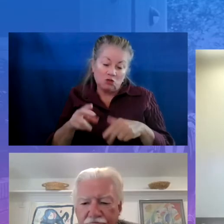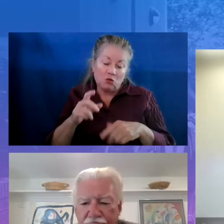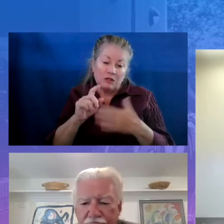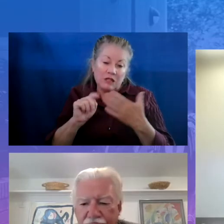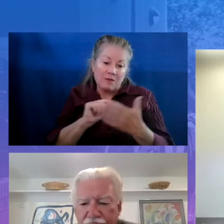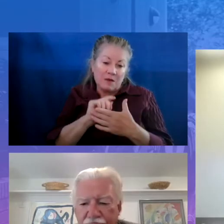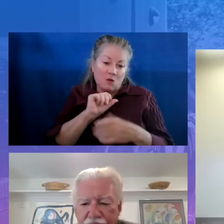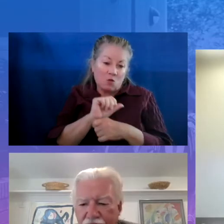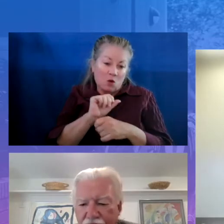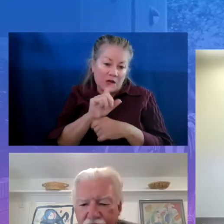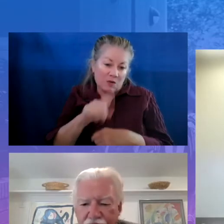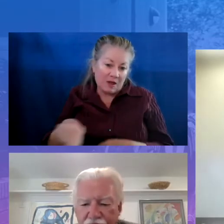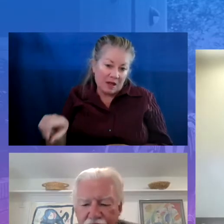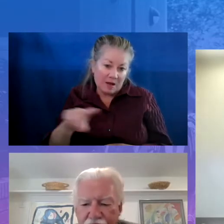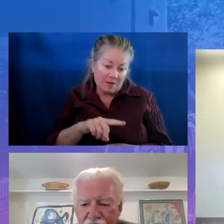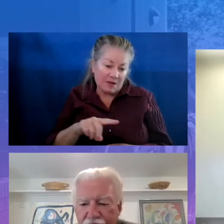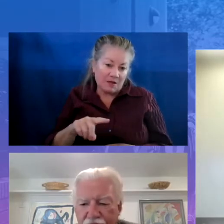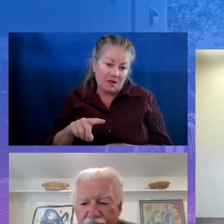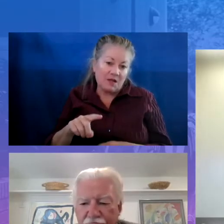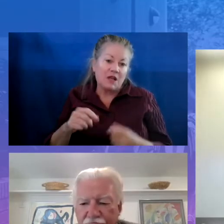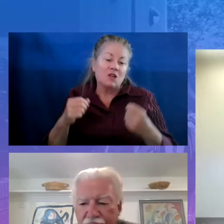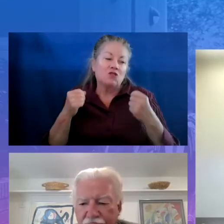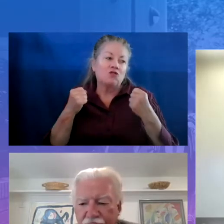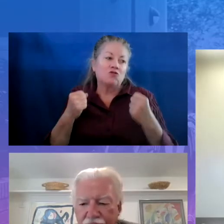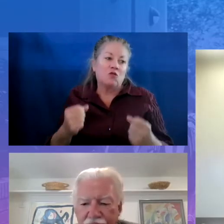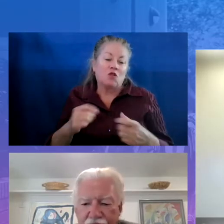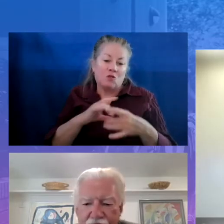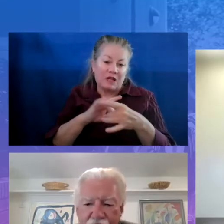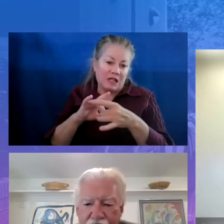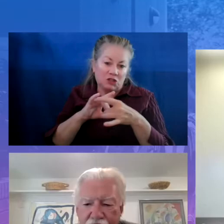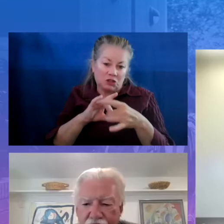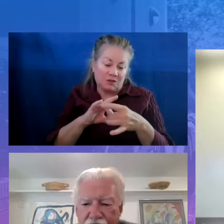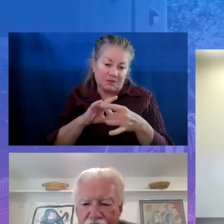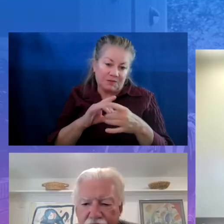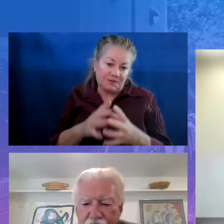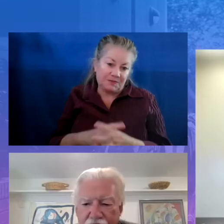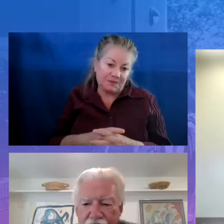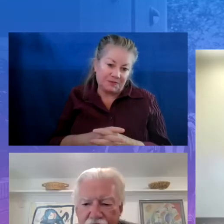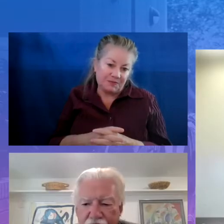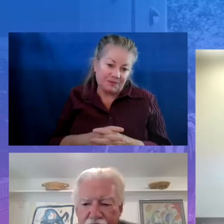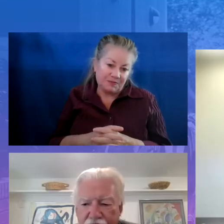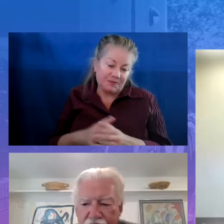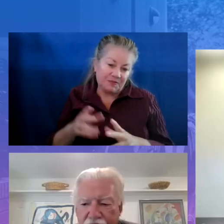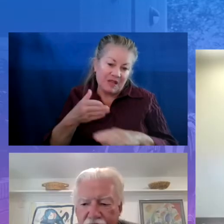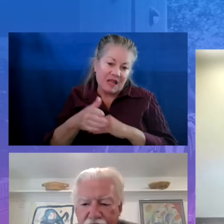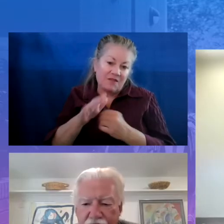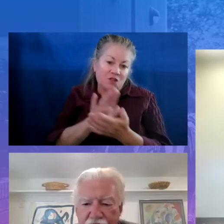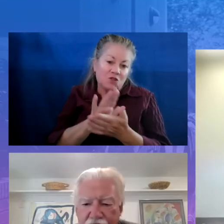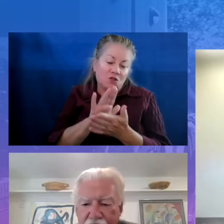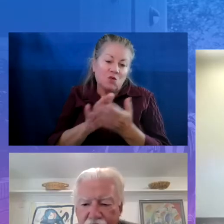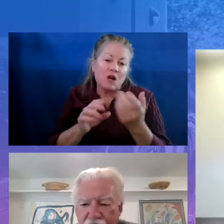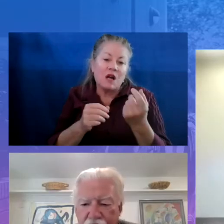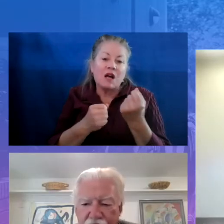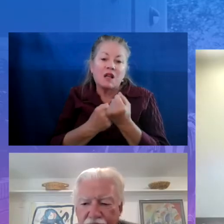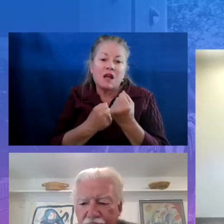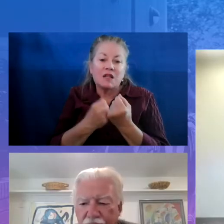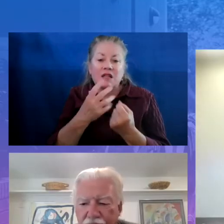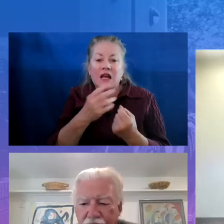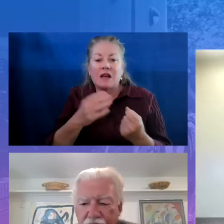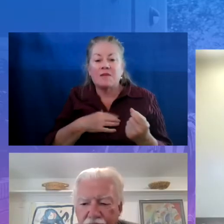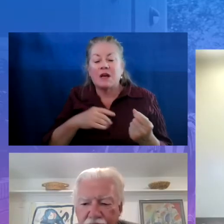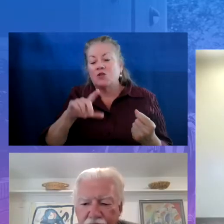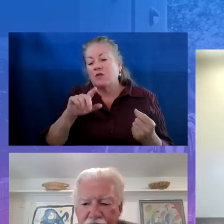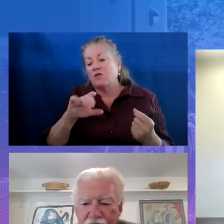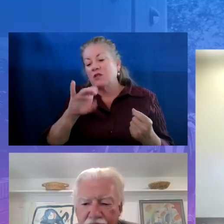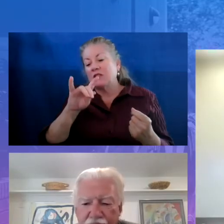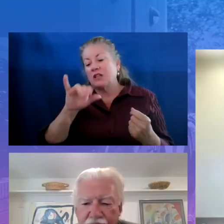forges a stronger relationship between the After School Alliance and I'll just say my 21st century portion.